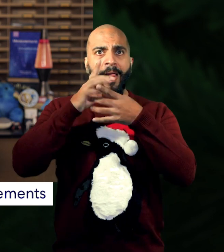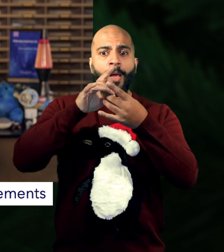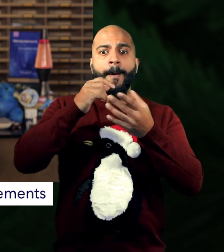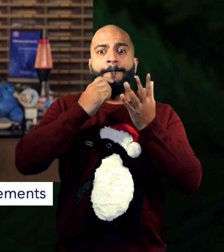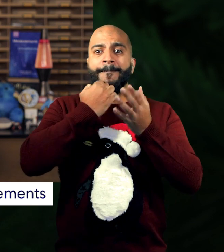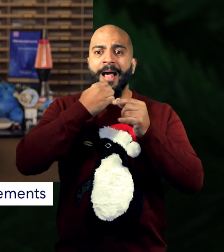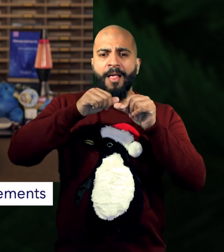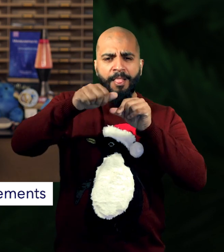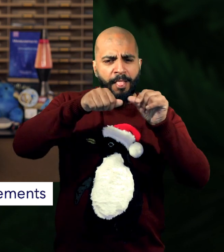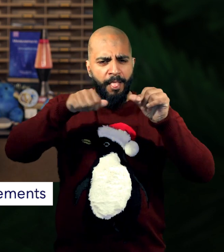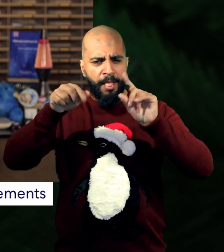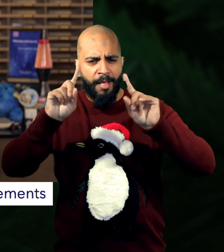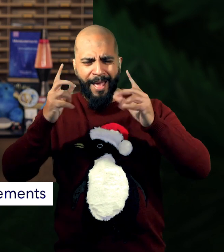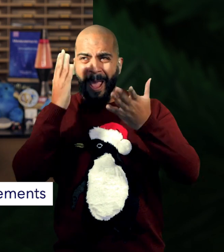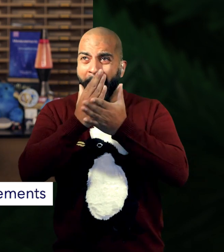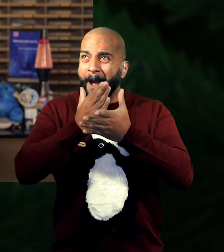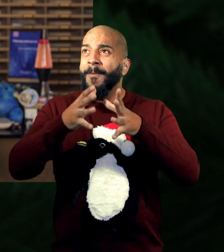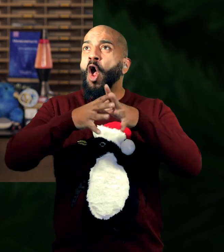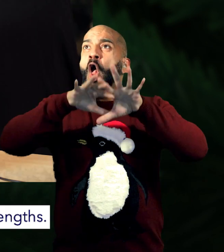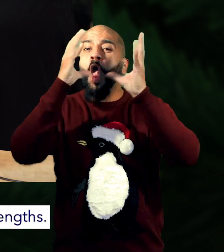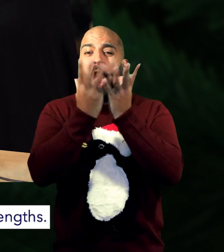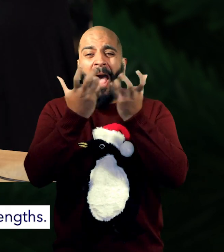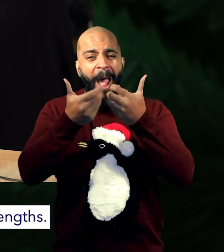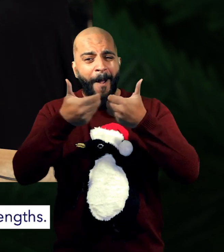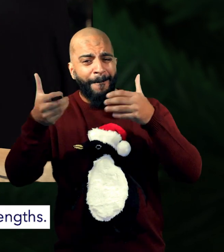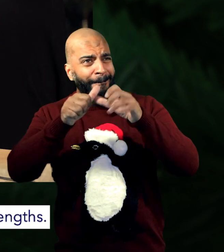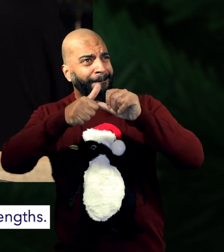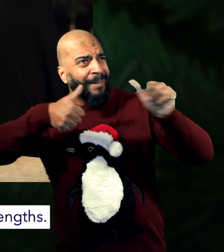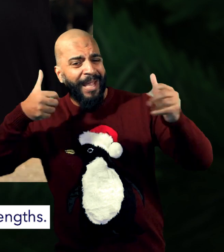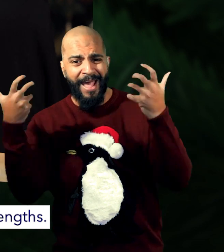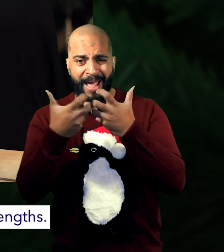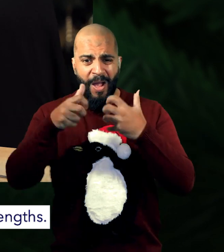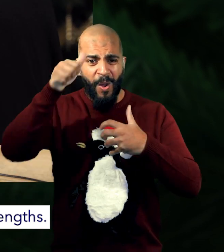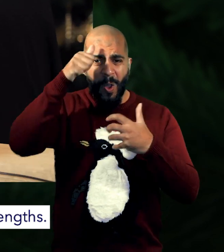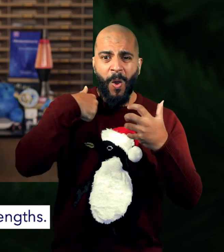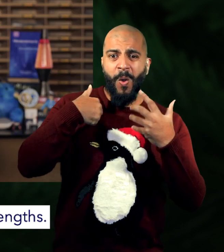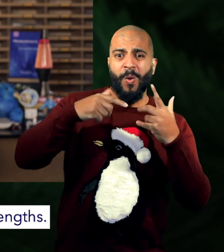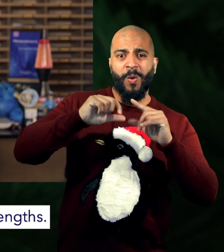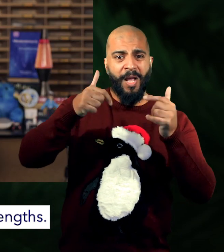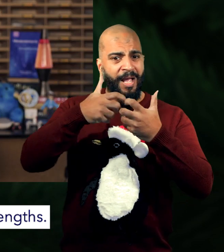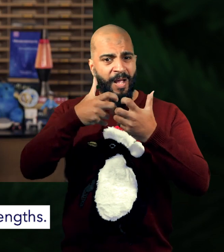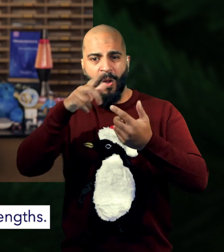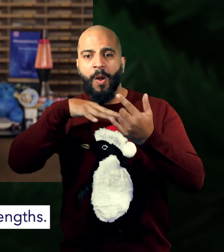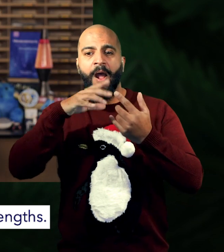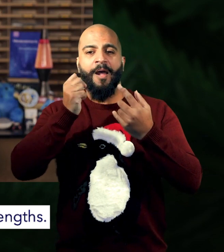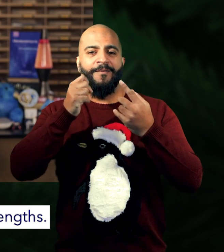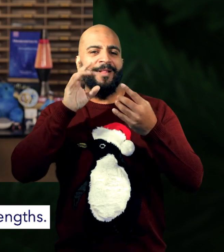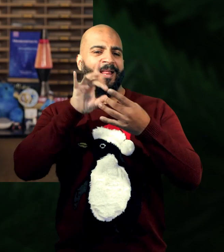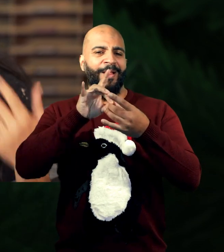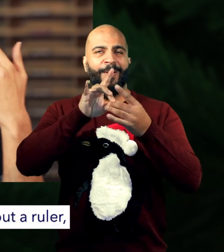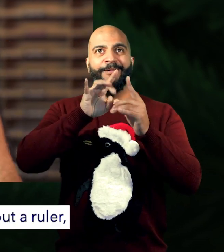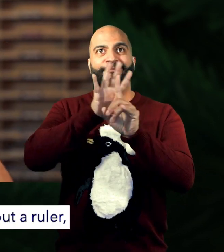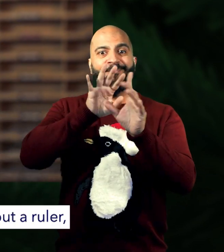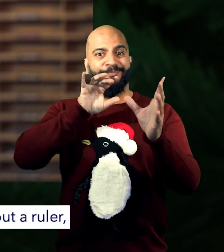those measurements and figure out just how big the earth is. This is because the earth is curved and so different shadows in different places have different lengths.